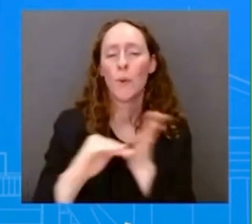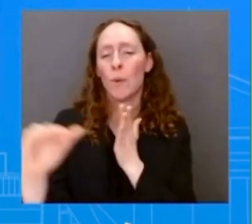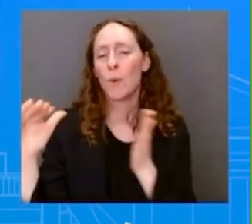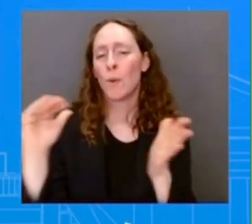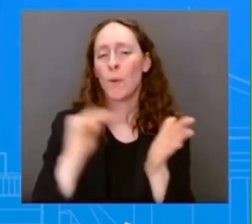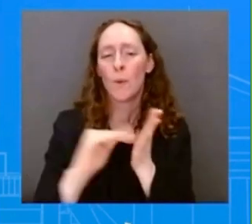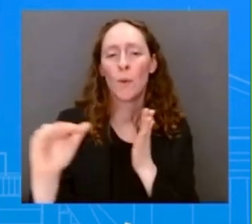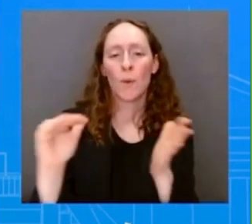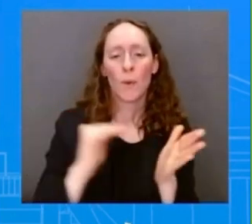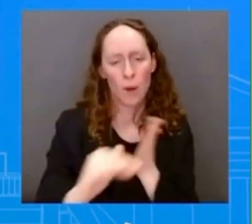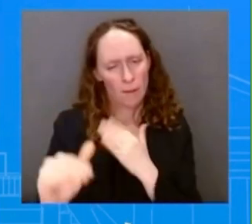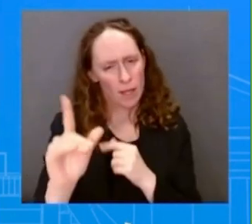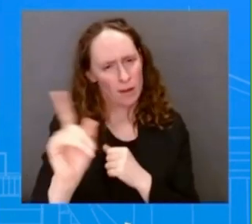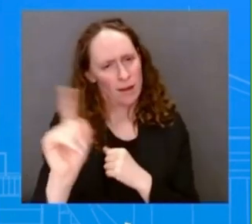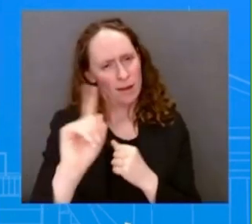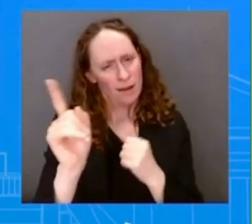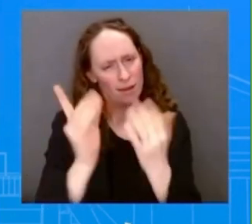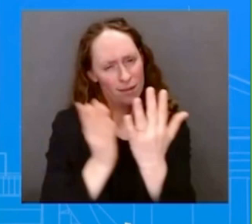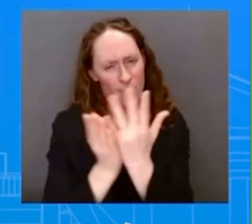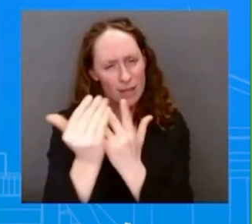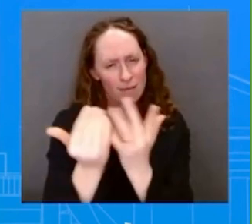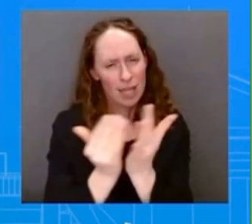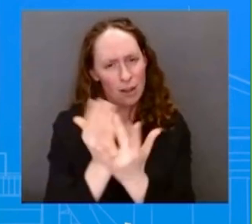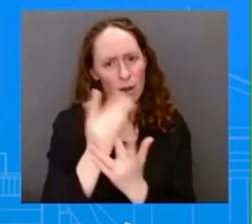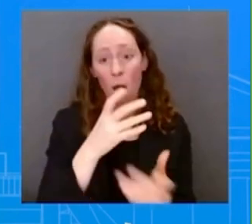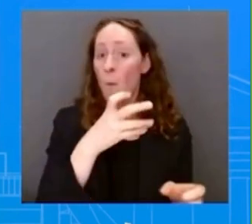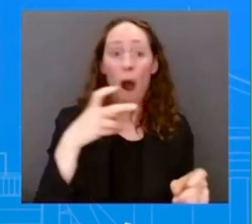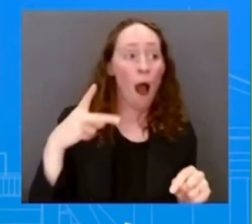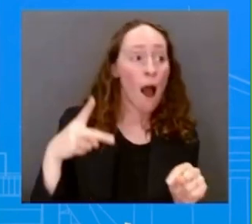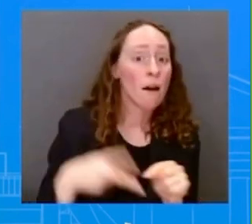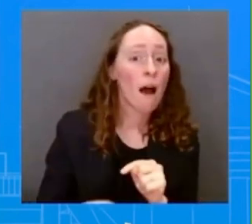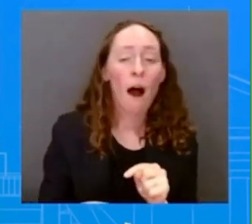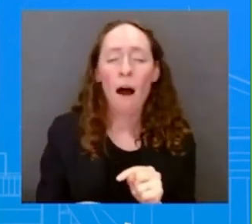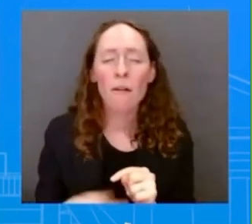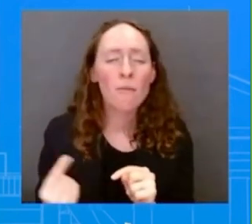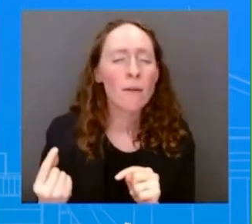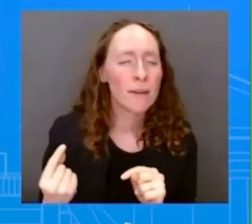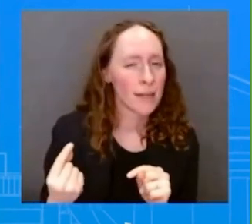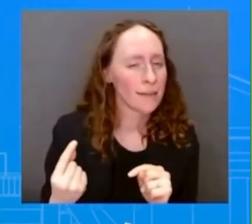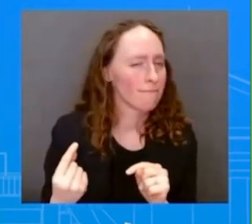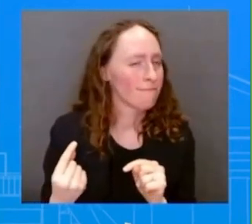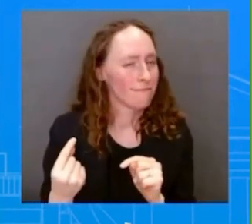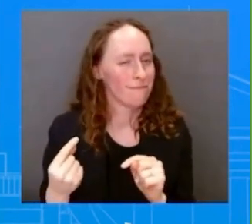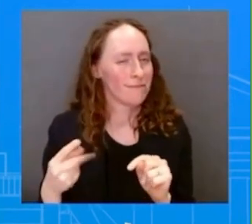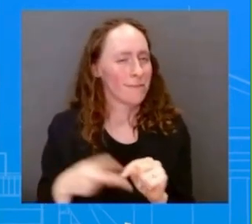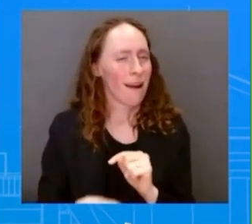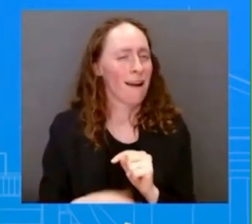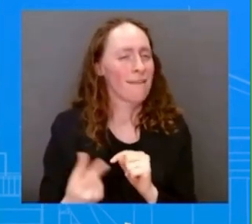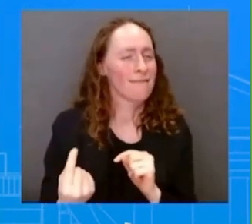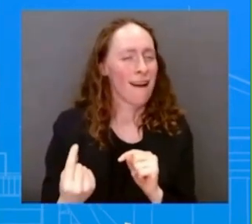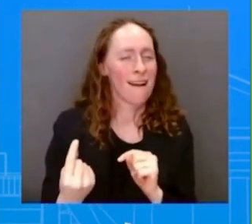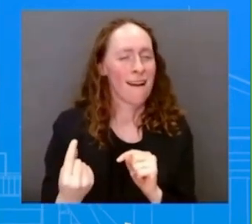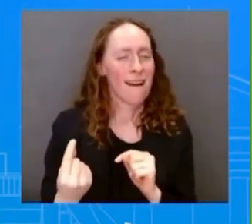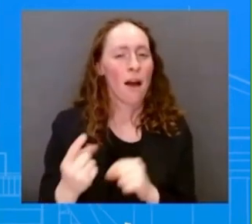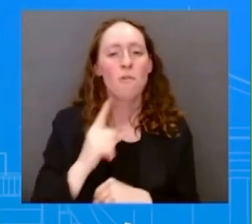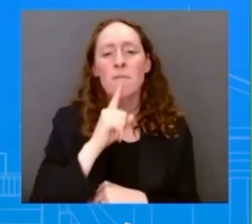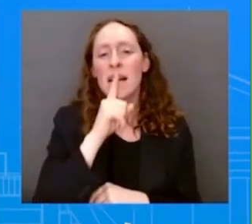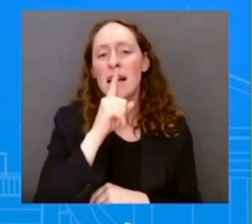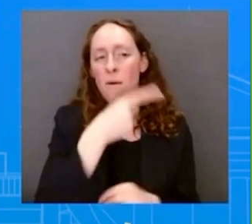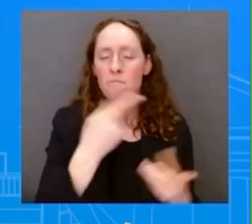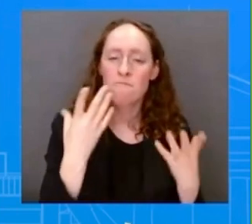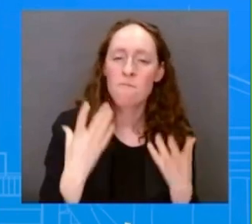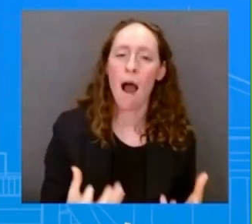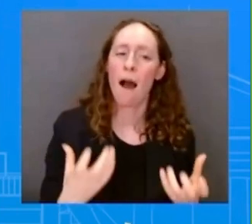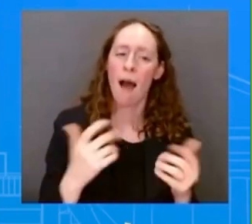to cut? How do they see moving forward in a fiscally responsible way? And so Speaker McCarty said it himself. It is two